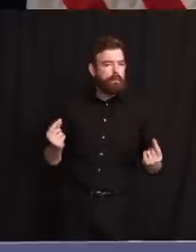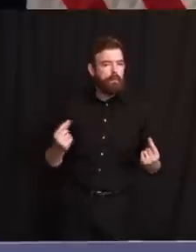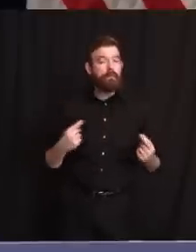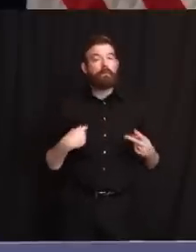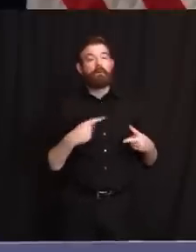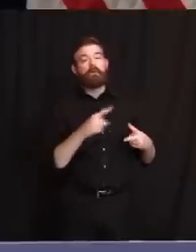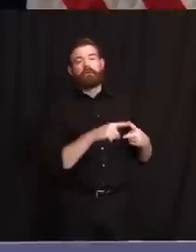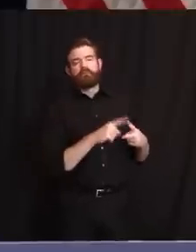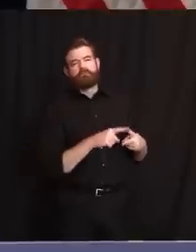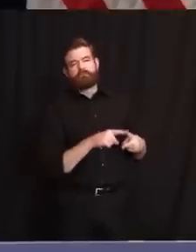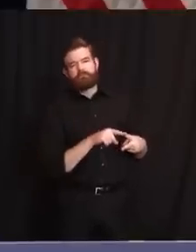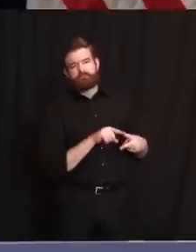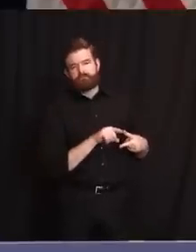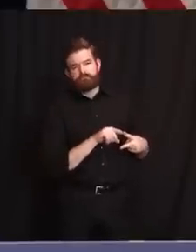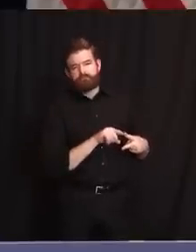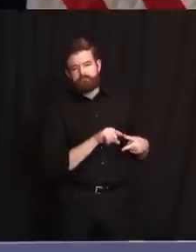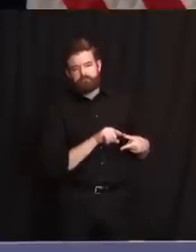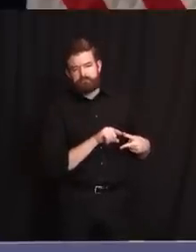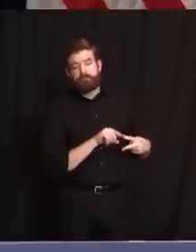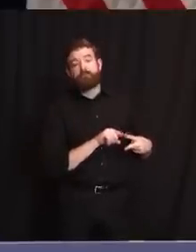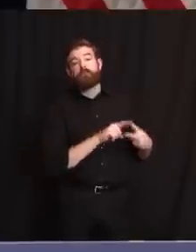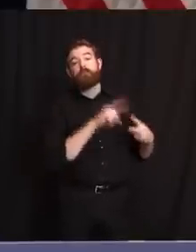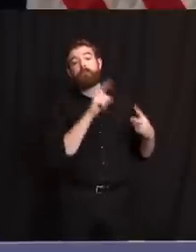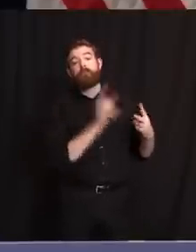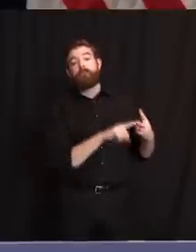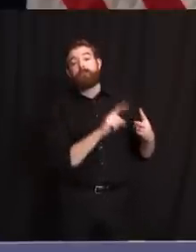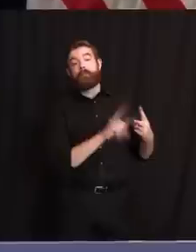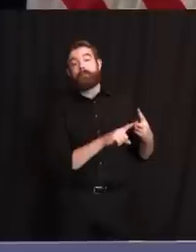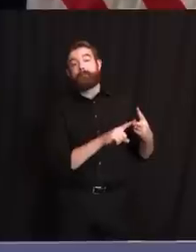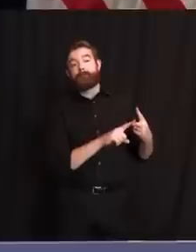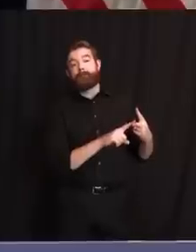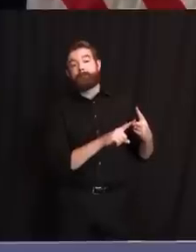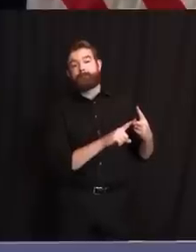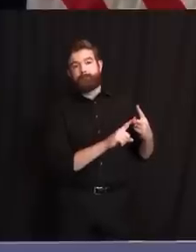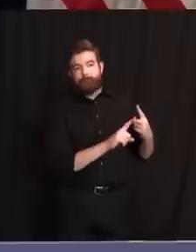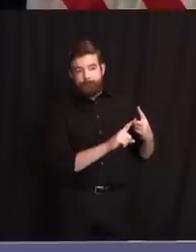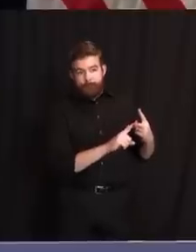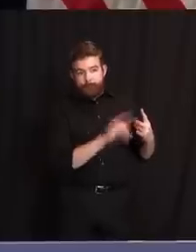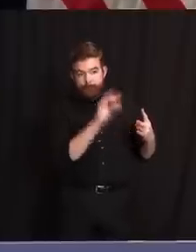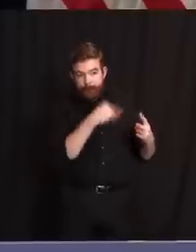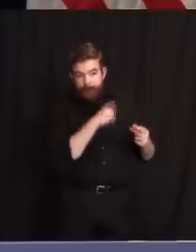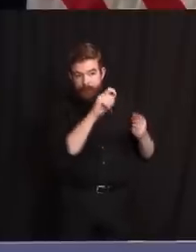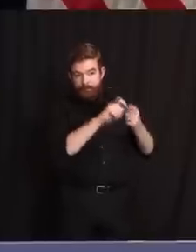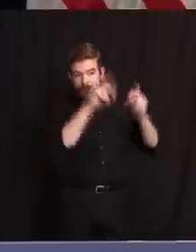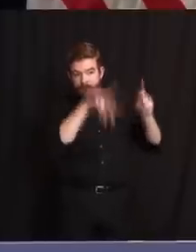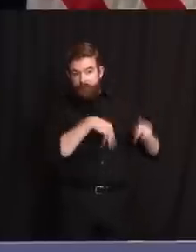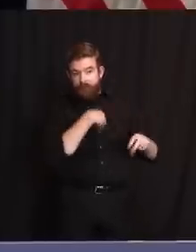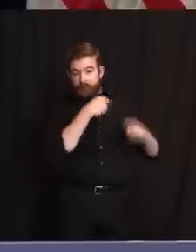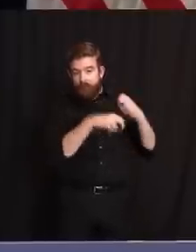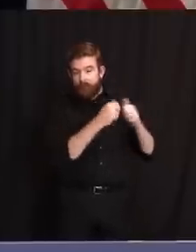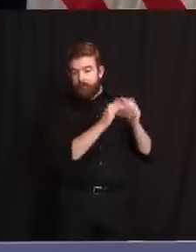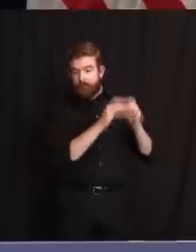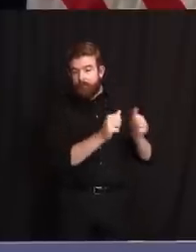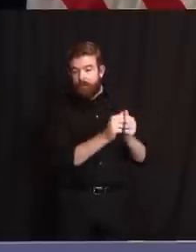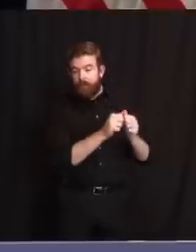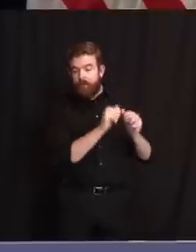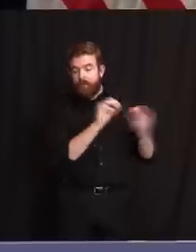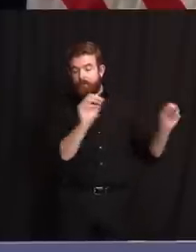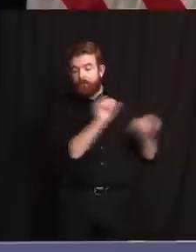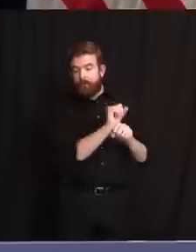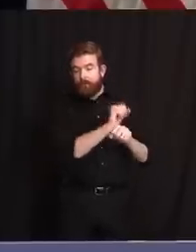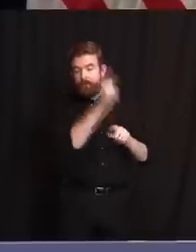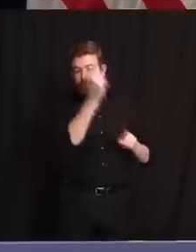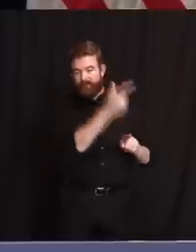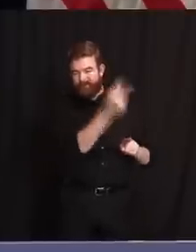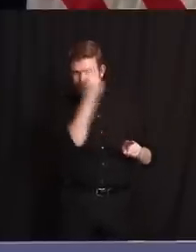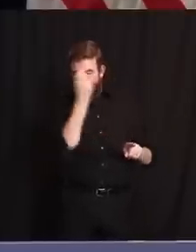it would even be better for us, because we'll get someone to follow up. As I've mentioned many times here, these tend to be very specific to the individuals. But we'll come